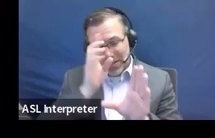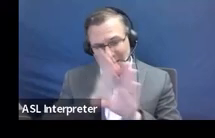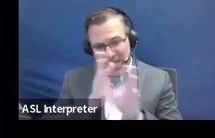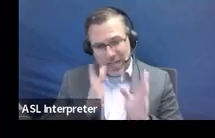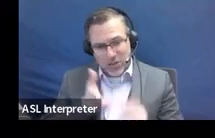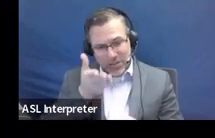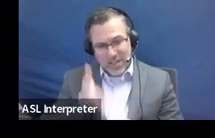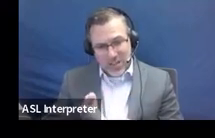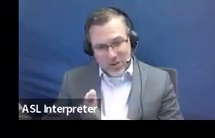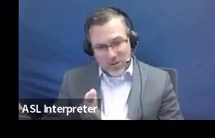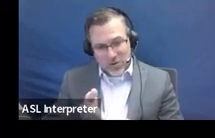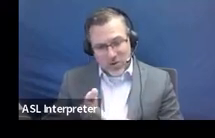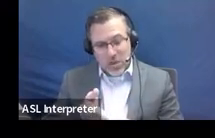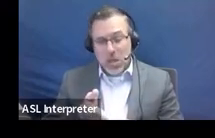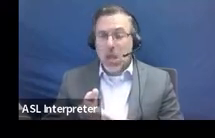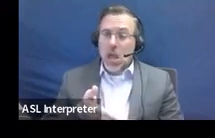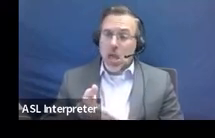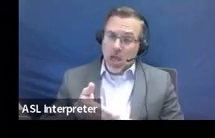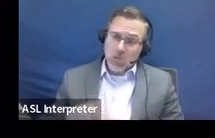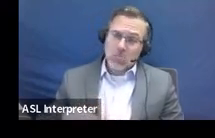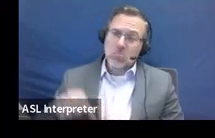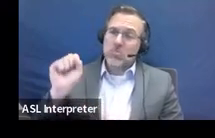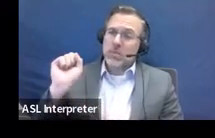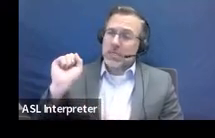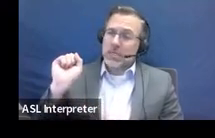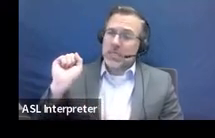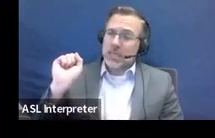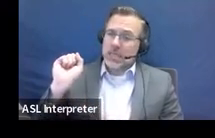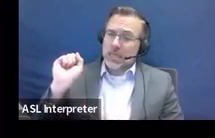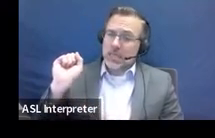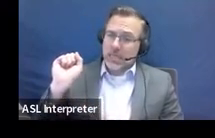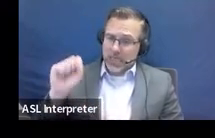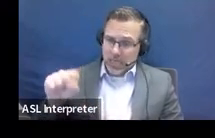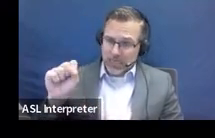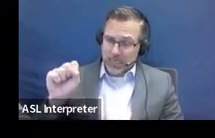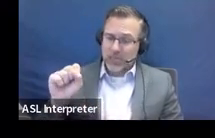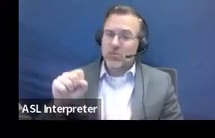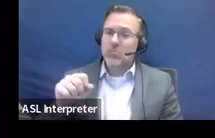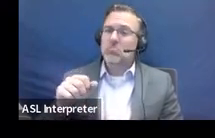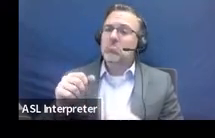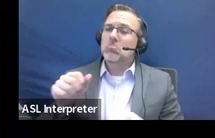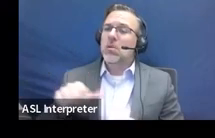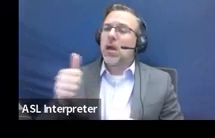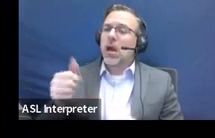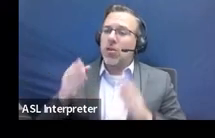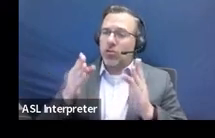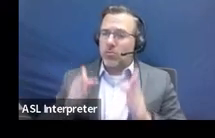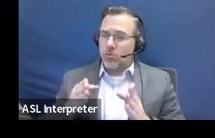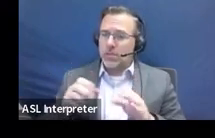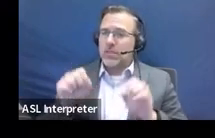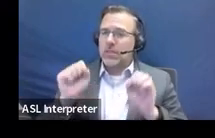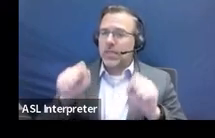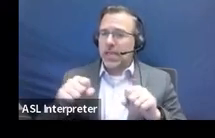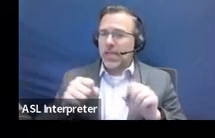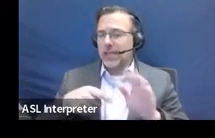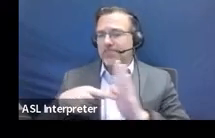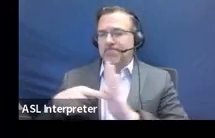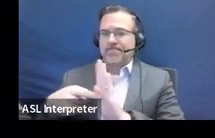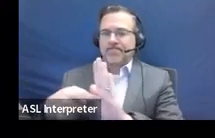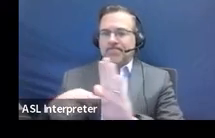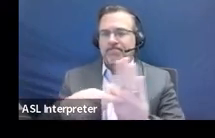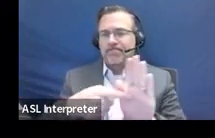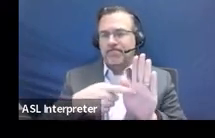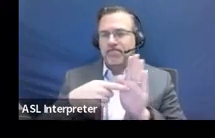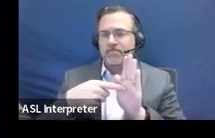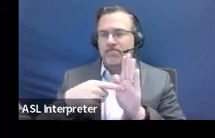Yes, you can have someone present the information from the evaluation if they